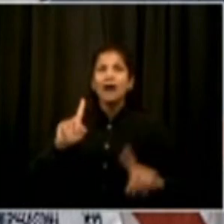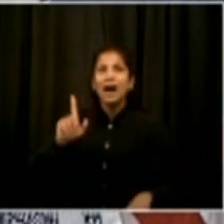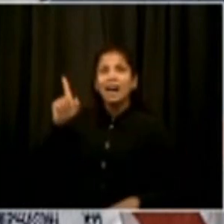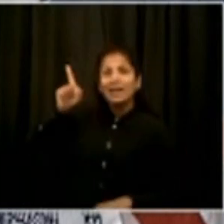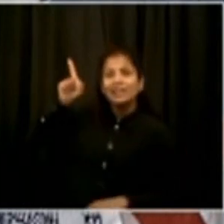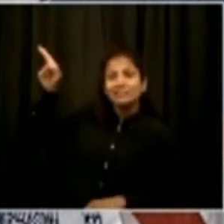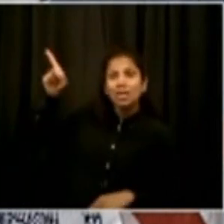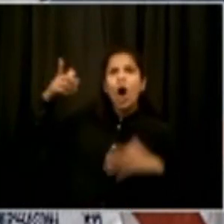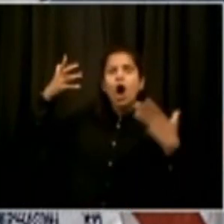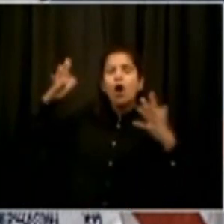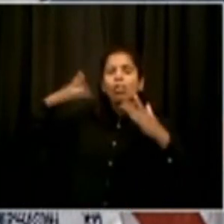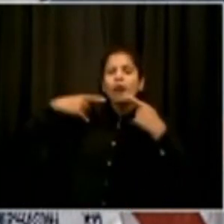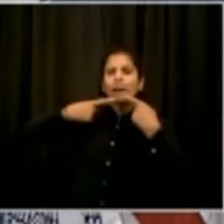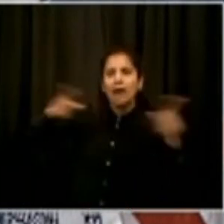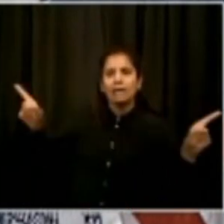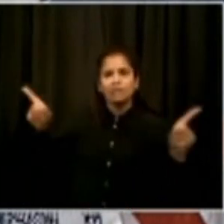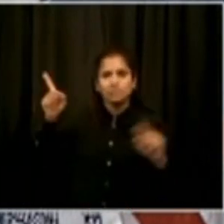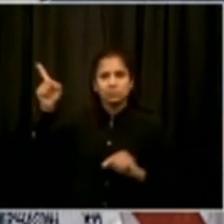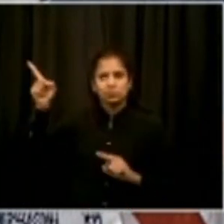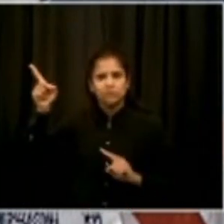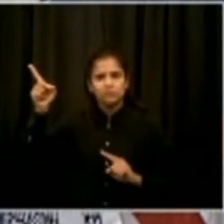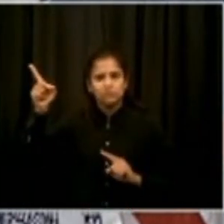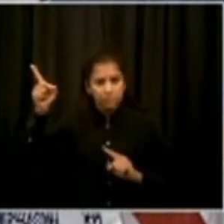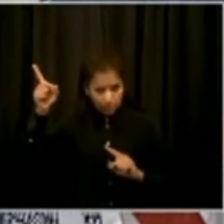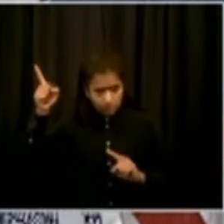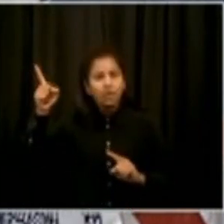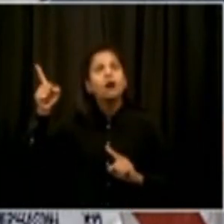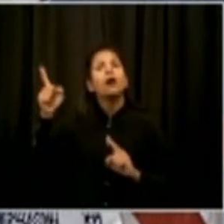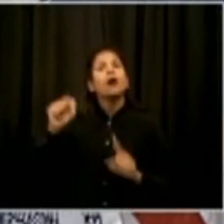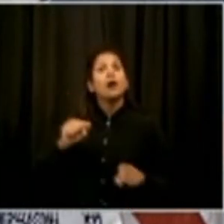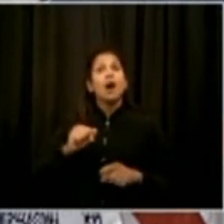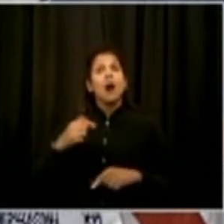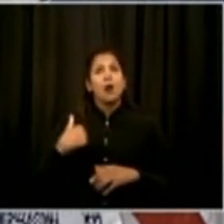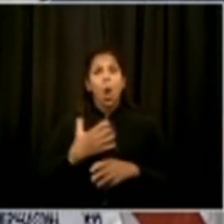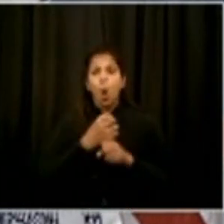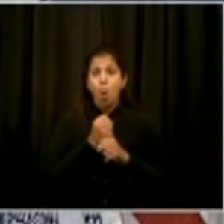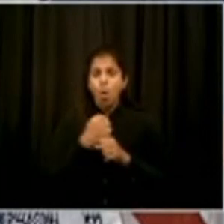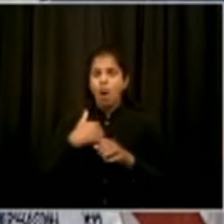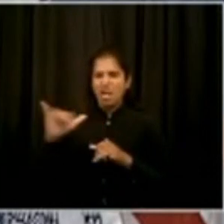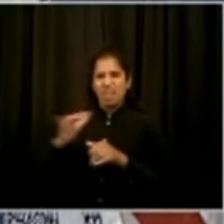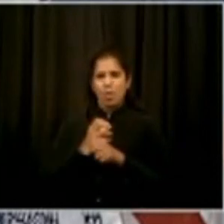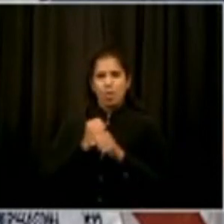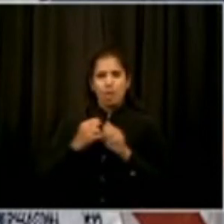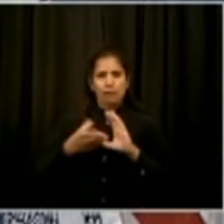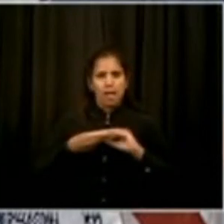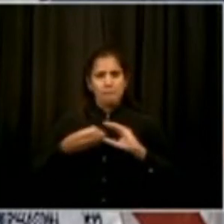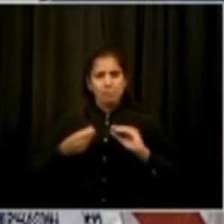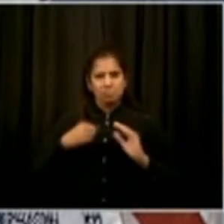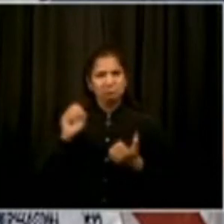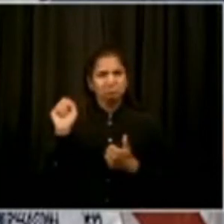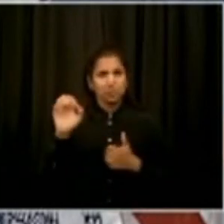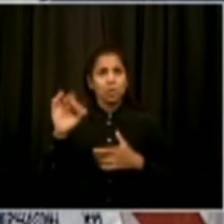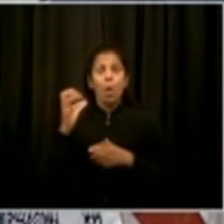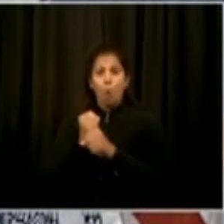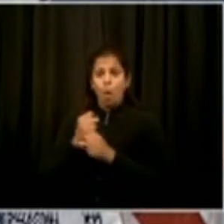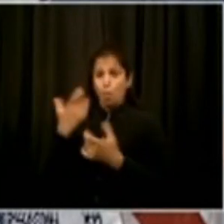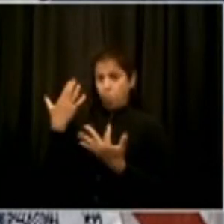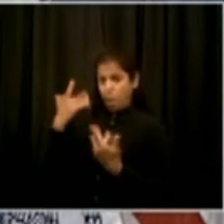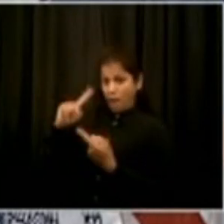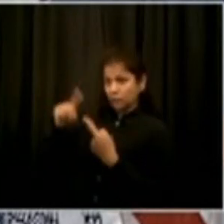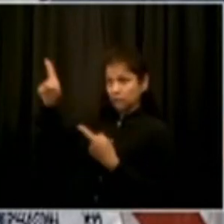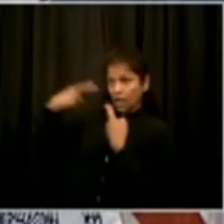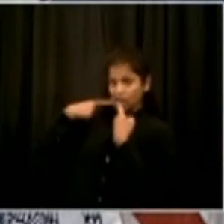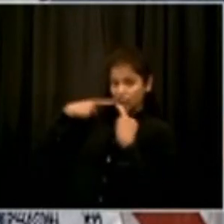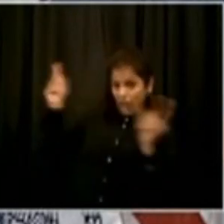collaboration between the state and the city on the notion of tough thresholds in general during the coronavirus